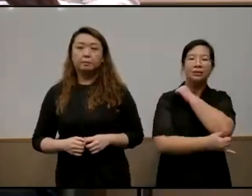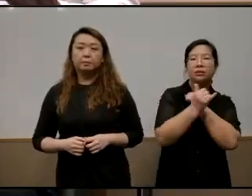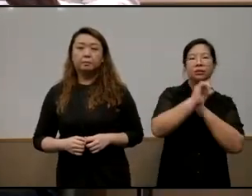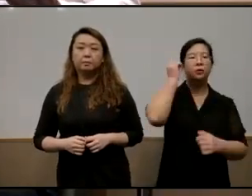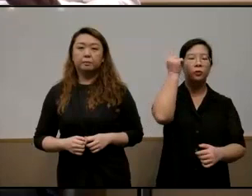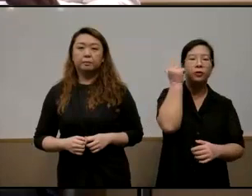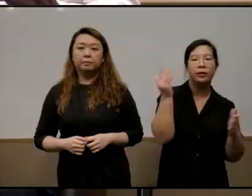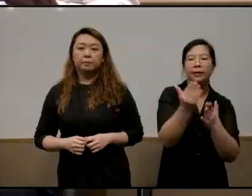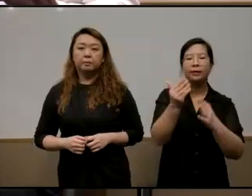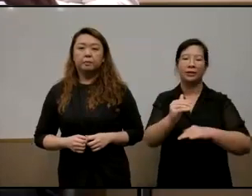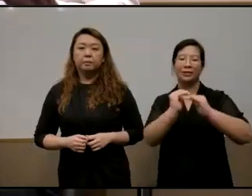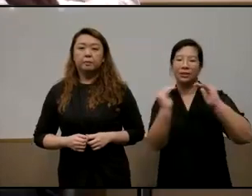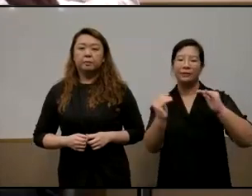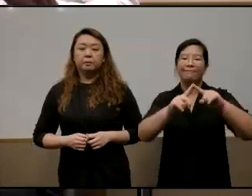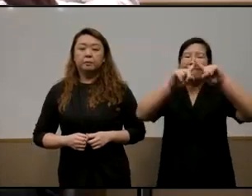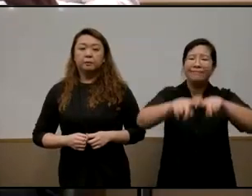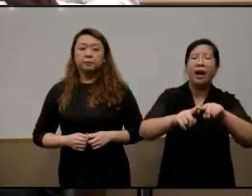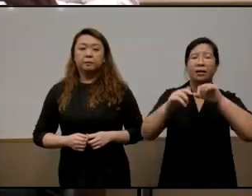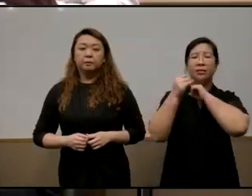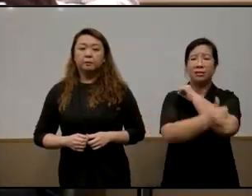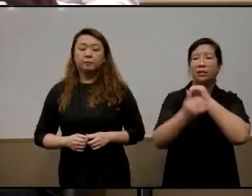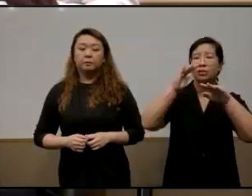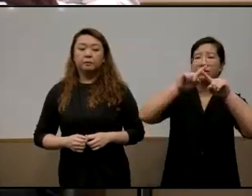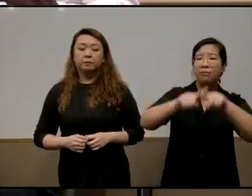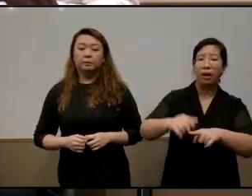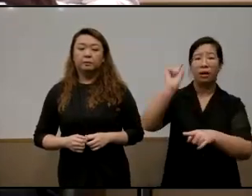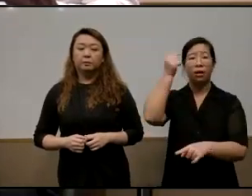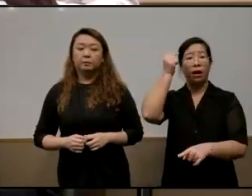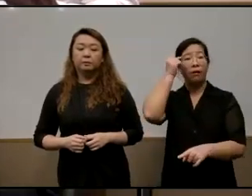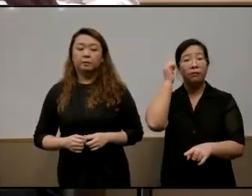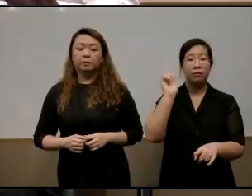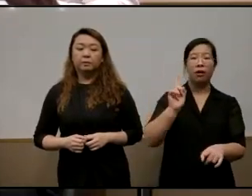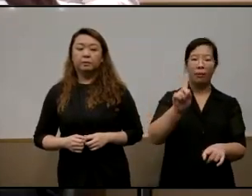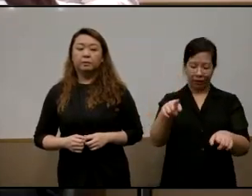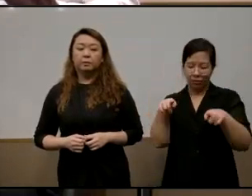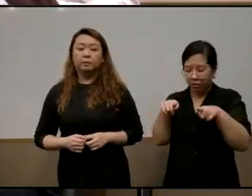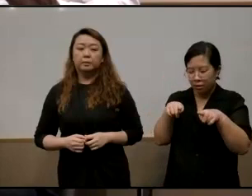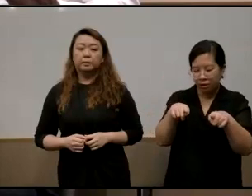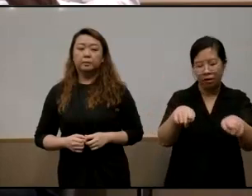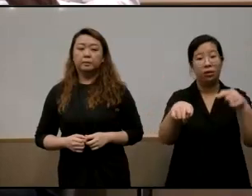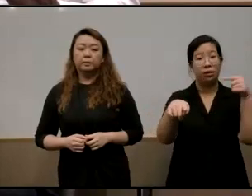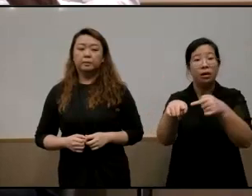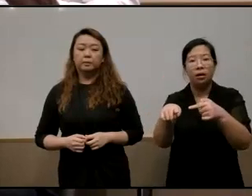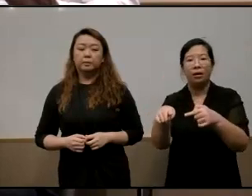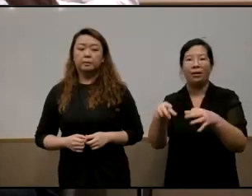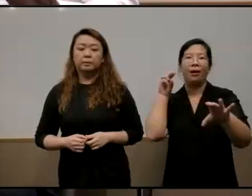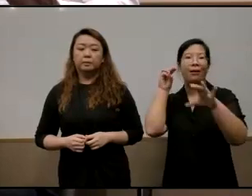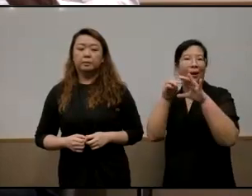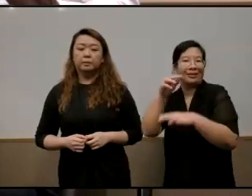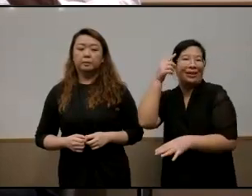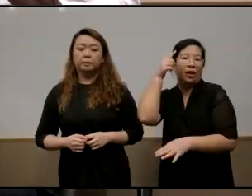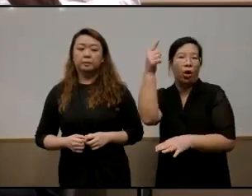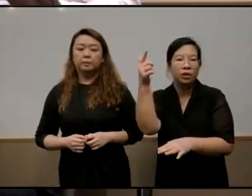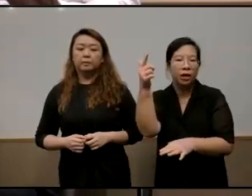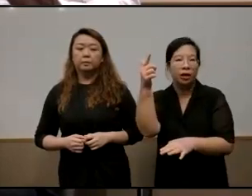dependency on the state yet they exist alongside market logics that visualize the rationality and responsibility